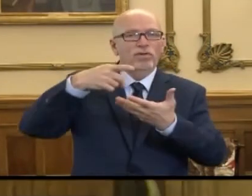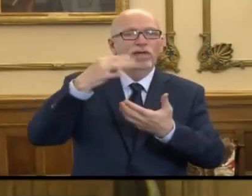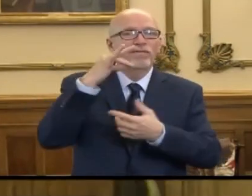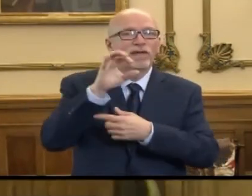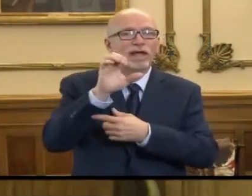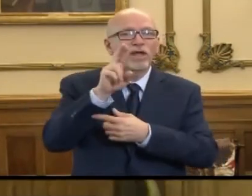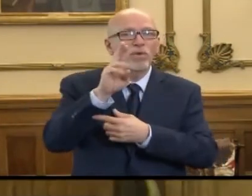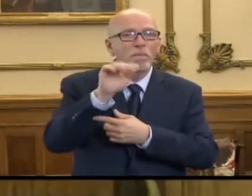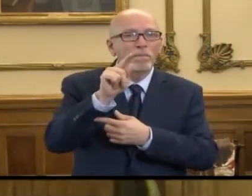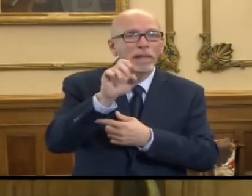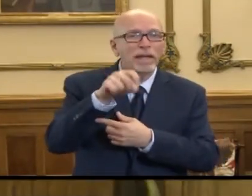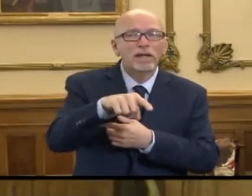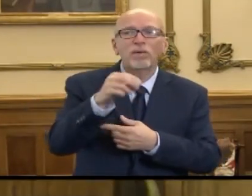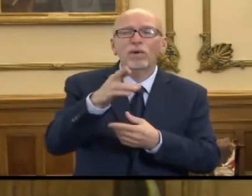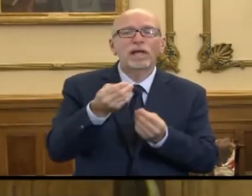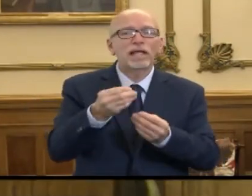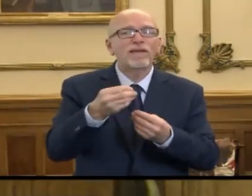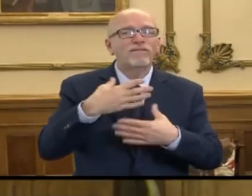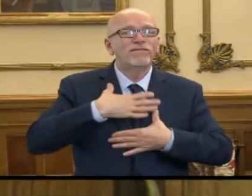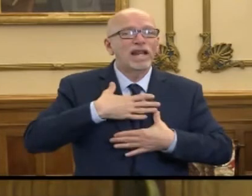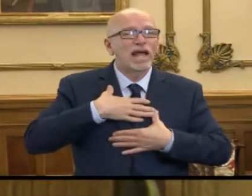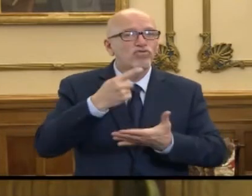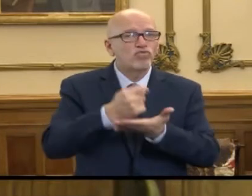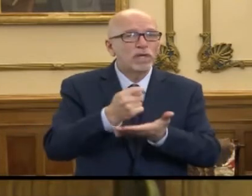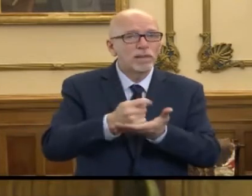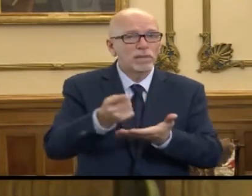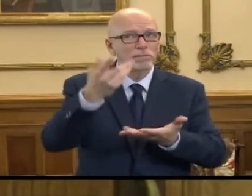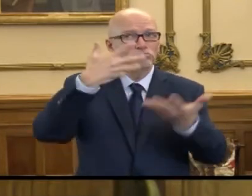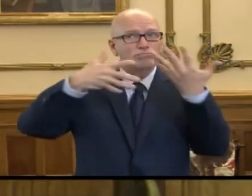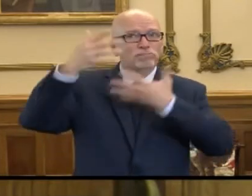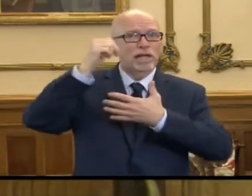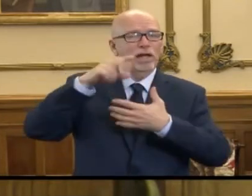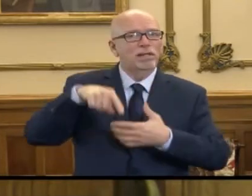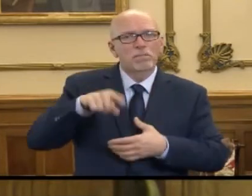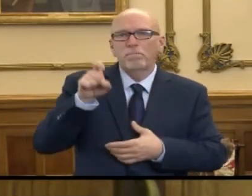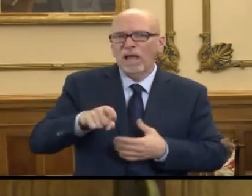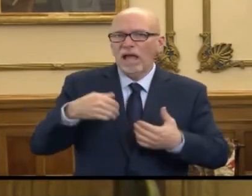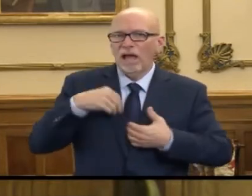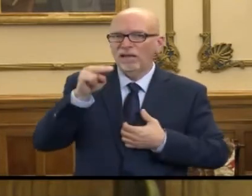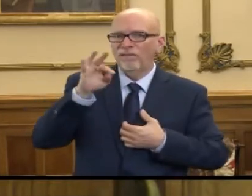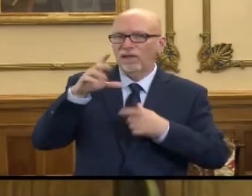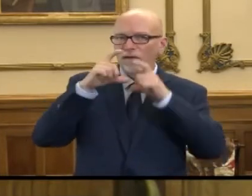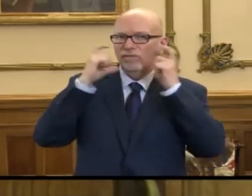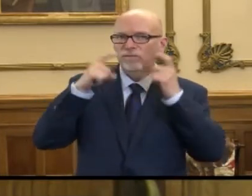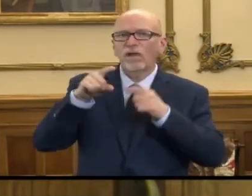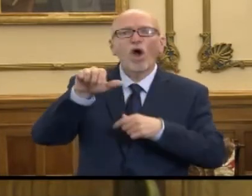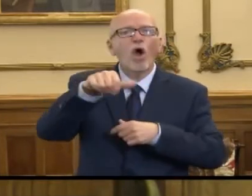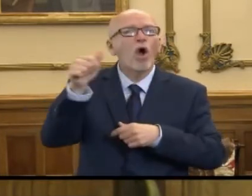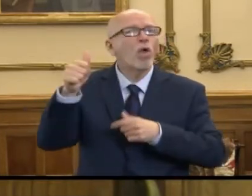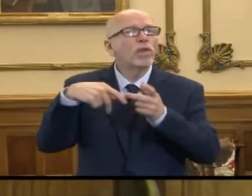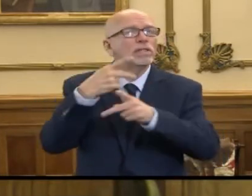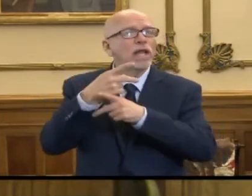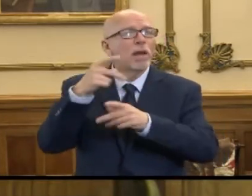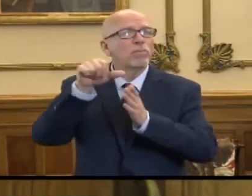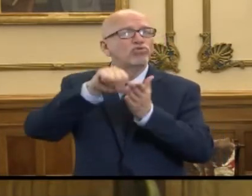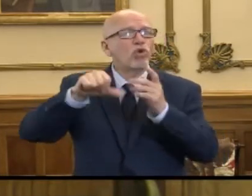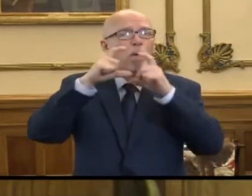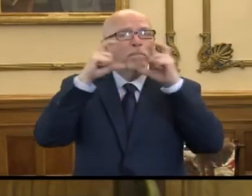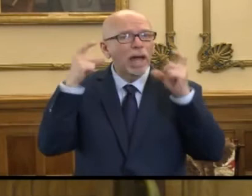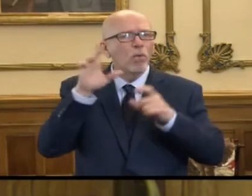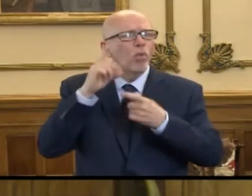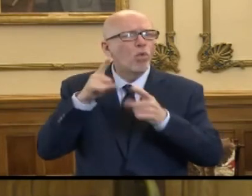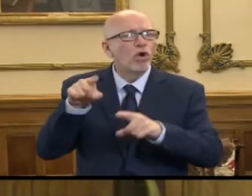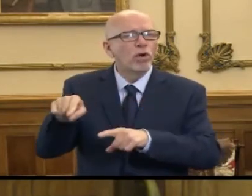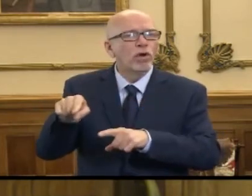someone or you're giving some type of ventilation treatment that they need an N95. But the other surgical masks work very well and are